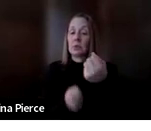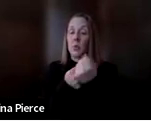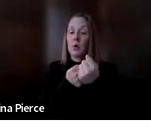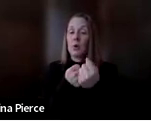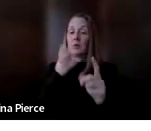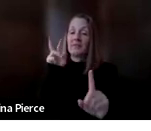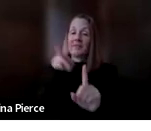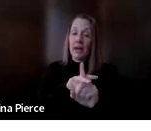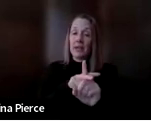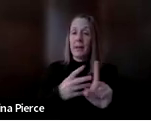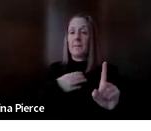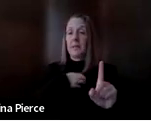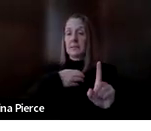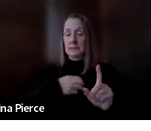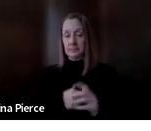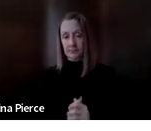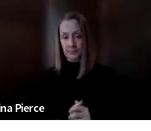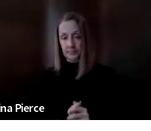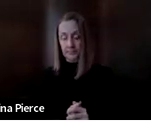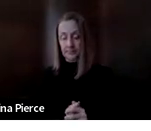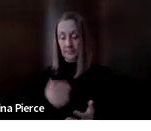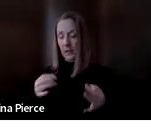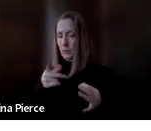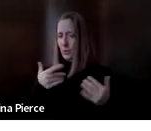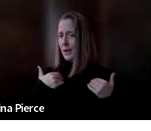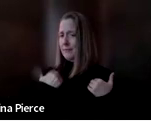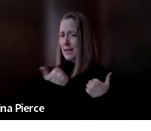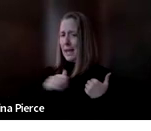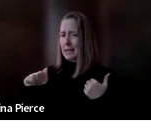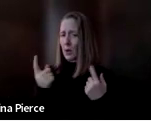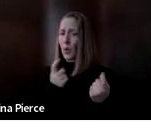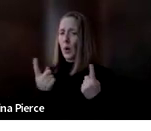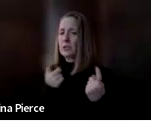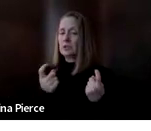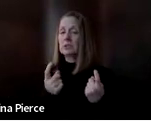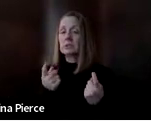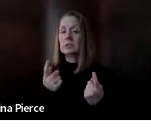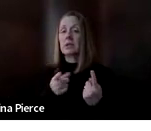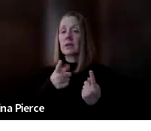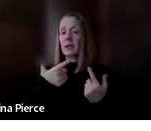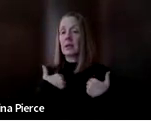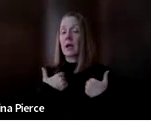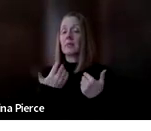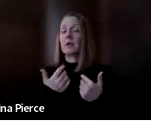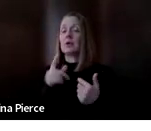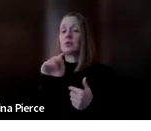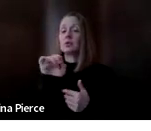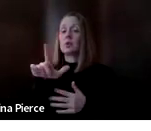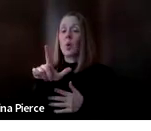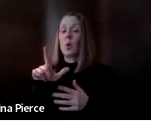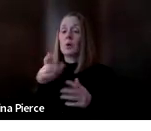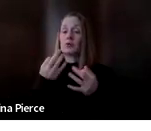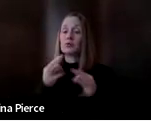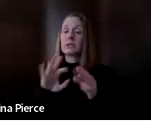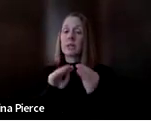if you have any questions for disability rights michigan further they have a toll-free number listed as 800